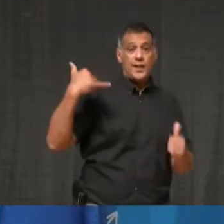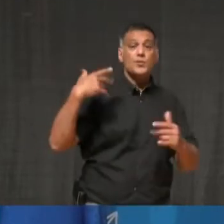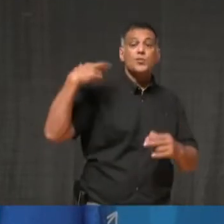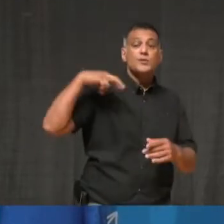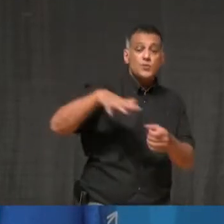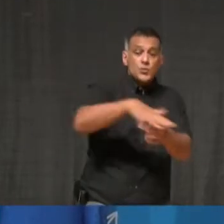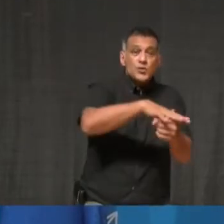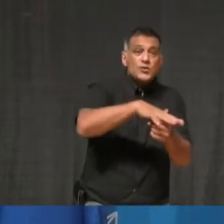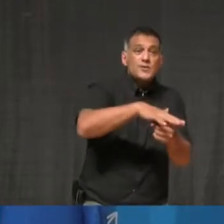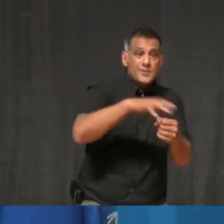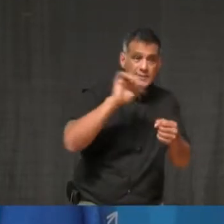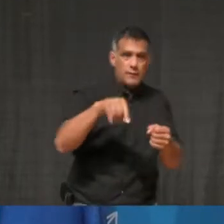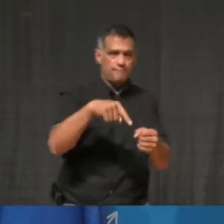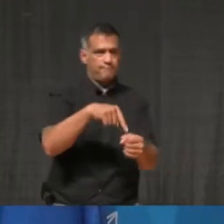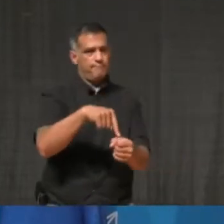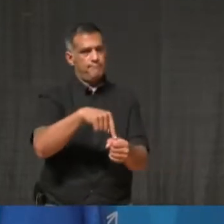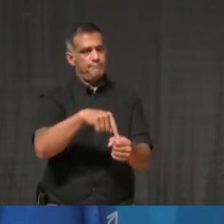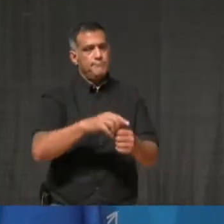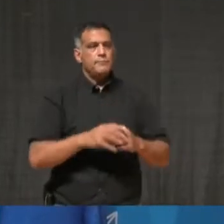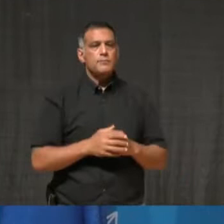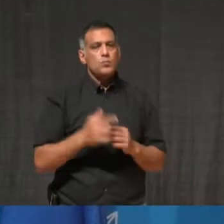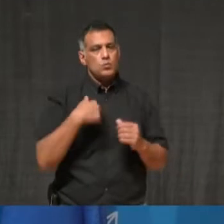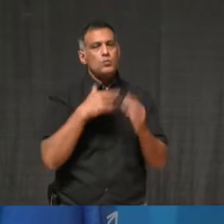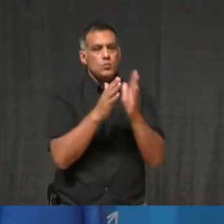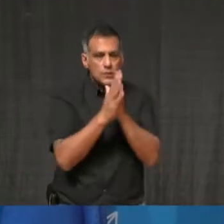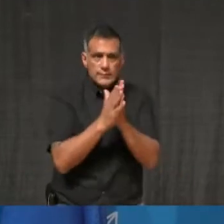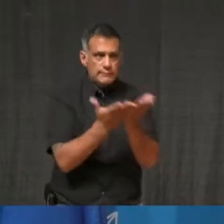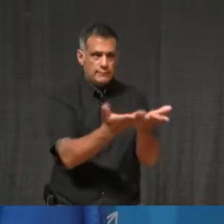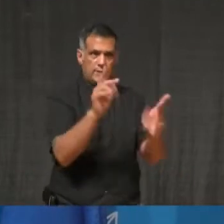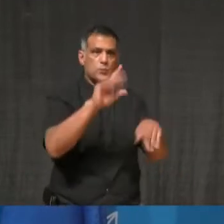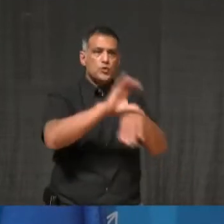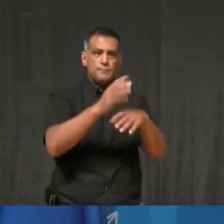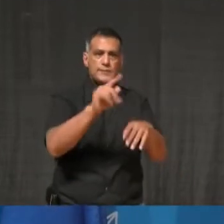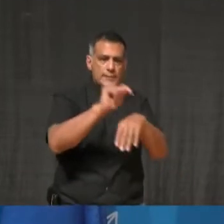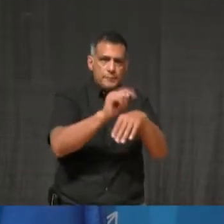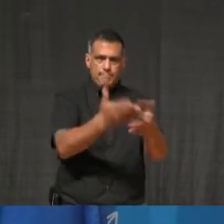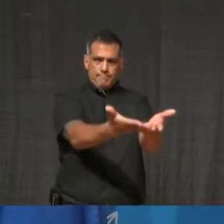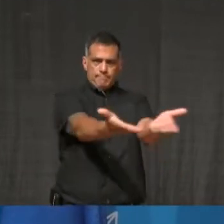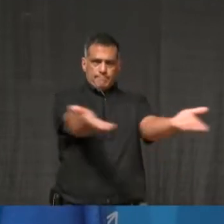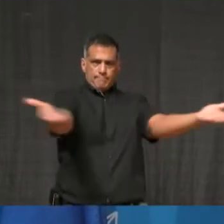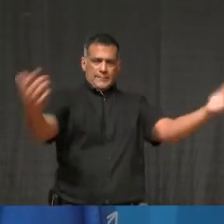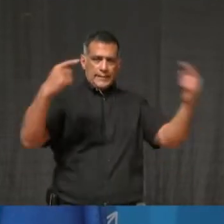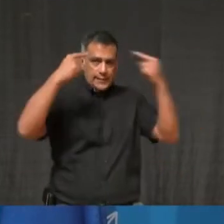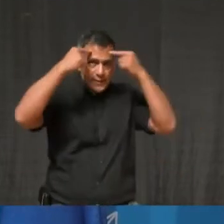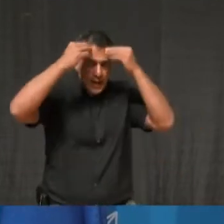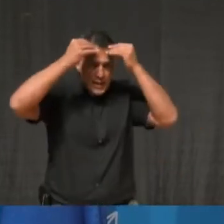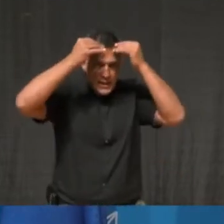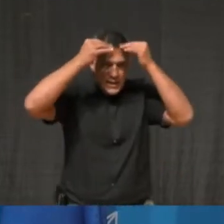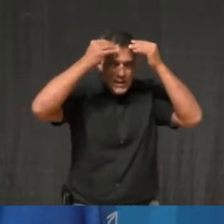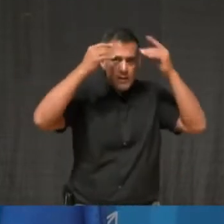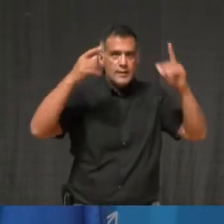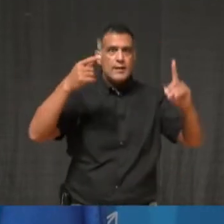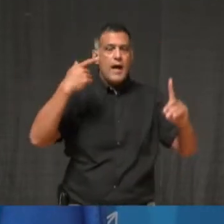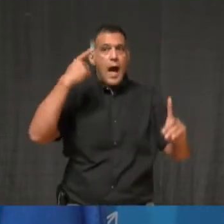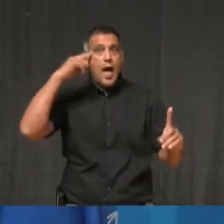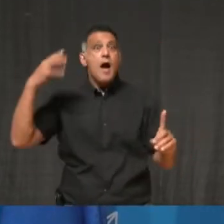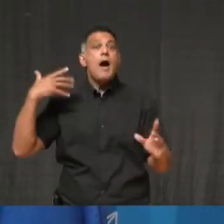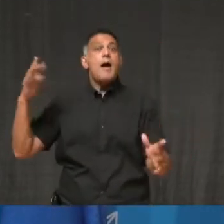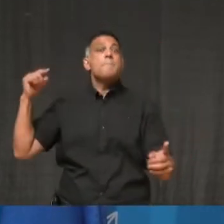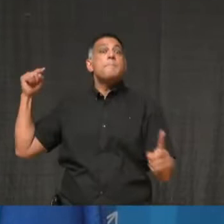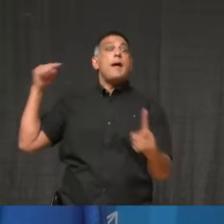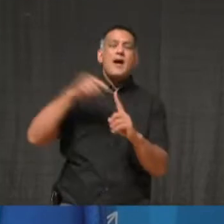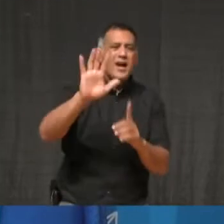silent on your venues, I am urging as much as possible that you consider returning to virtual or online gatherings.